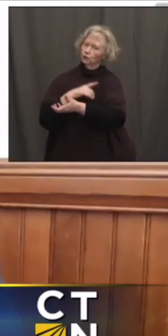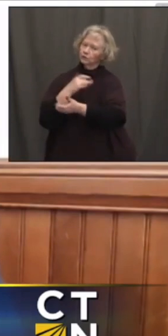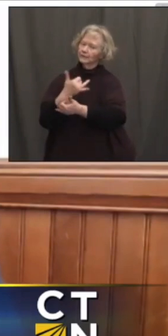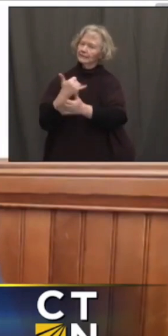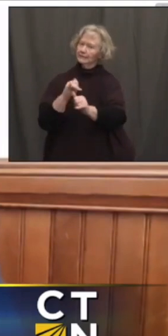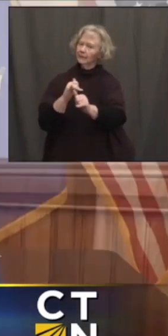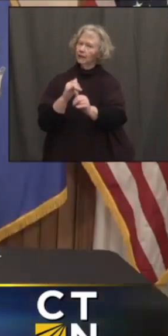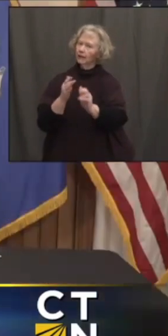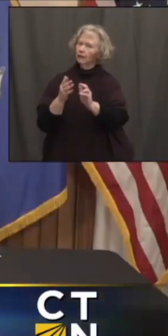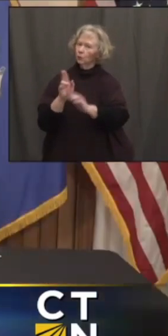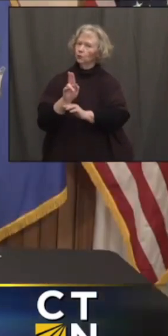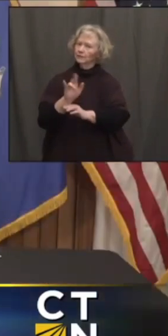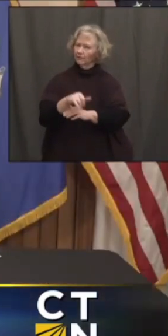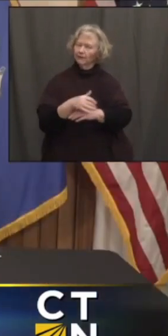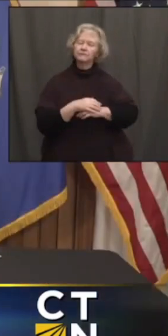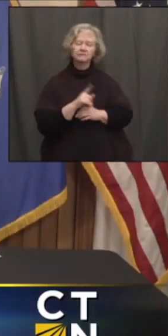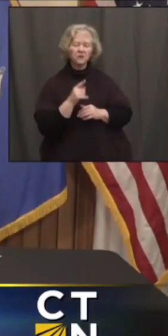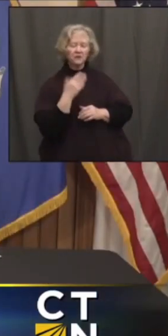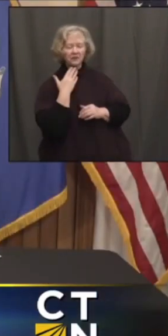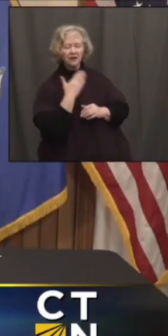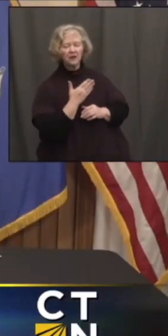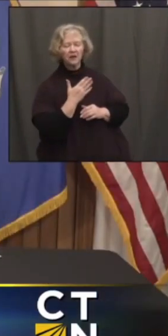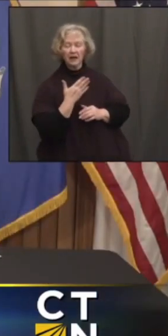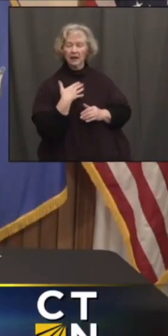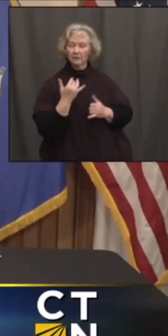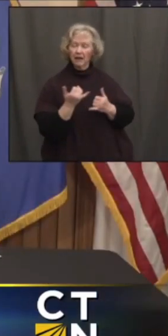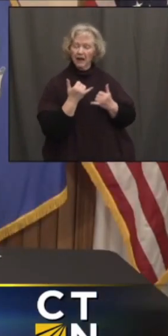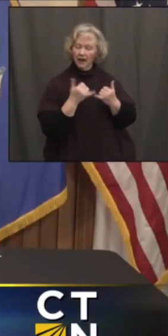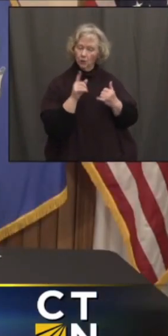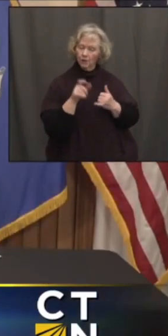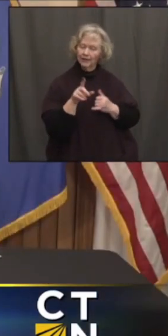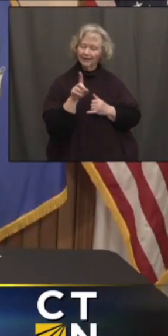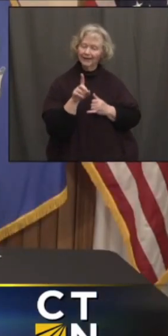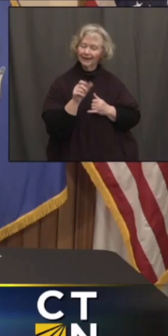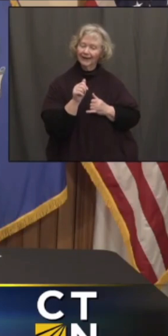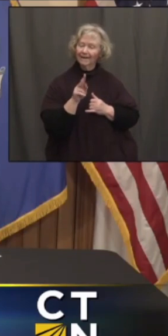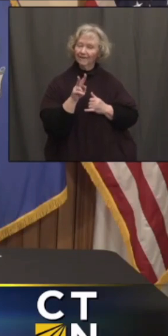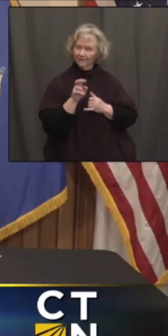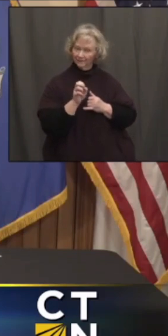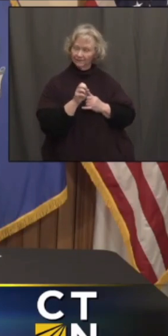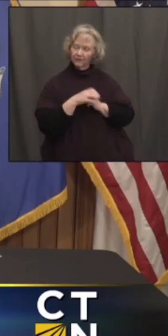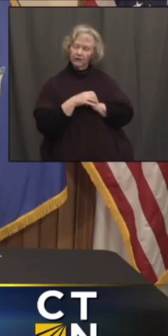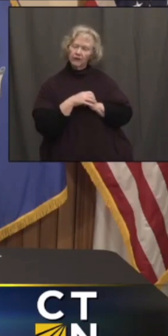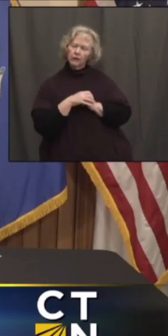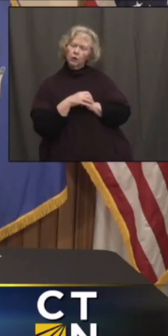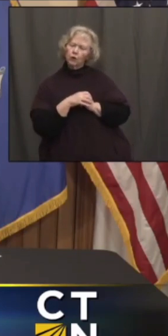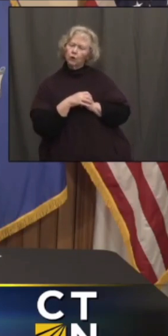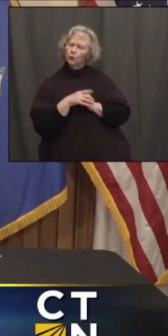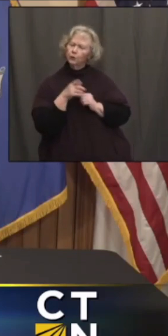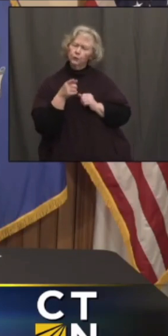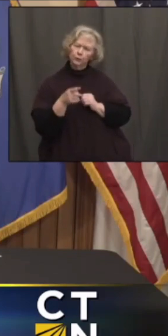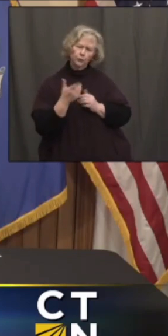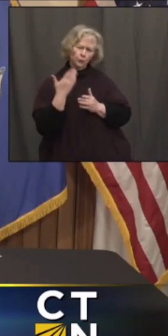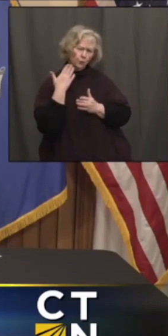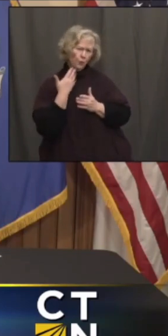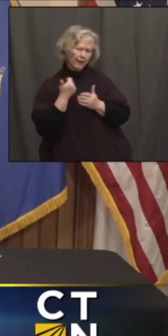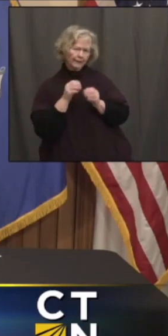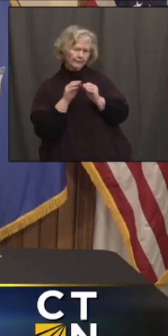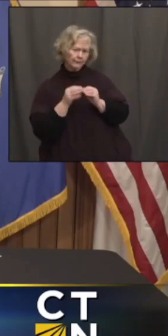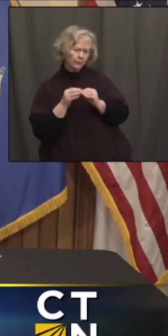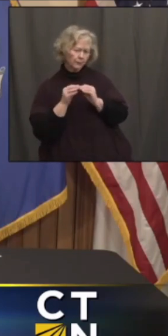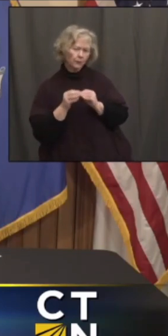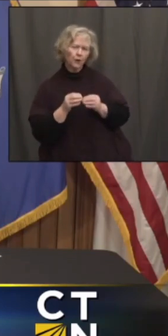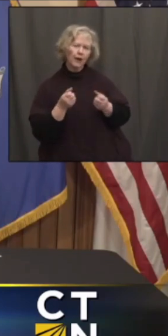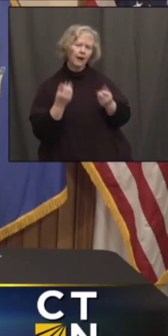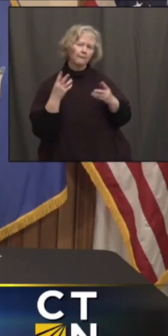implemented. Thanks, Paul. And just one last question for Dave Lehman. Do you have any figures on the number of